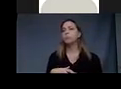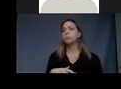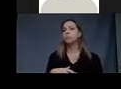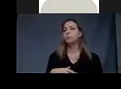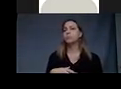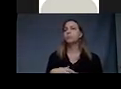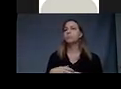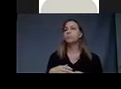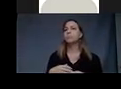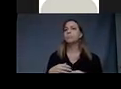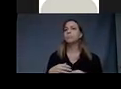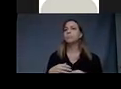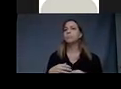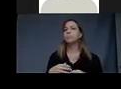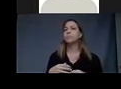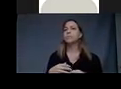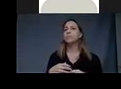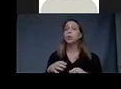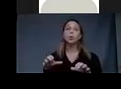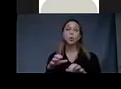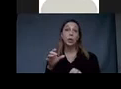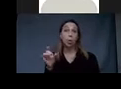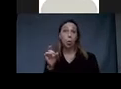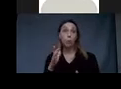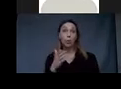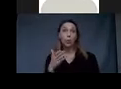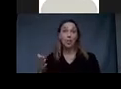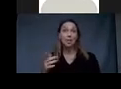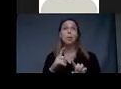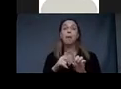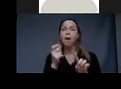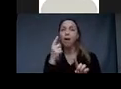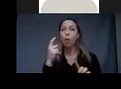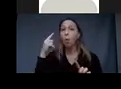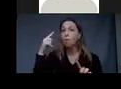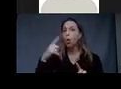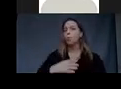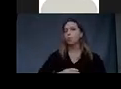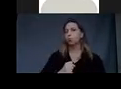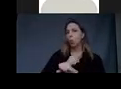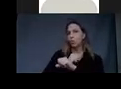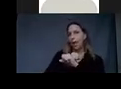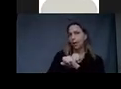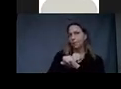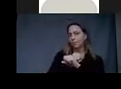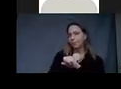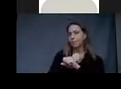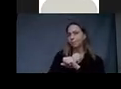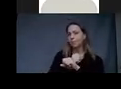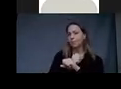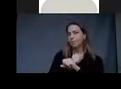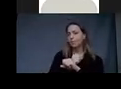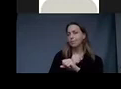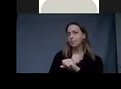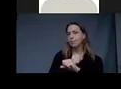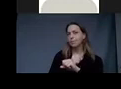capable of doing violence to protect the, the, uh, the, the one that